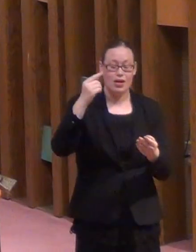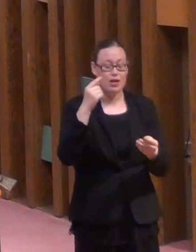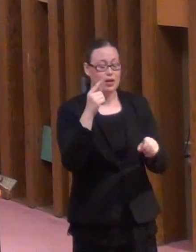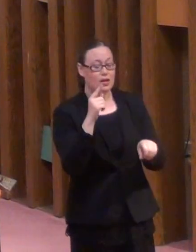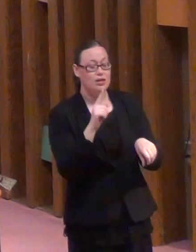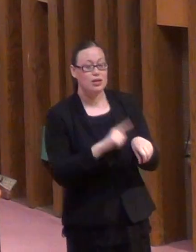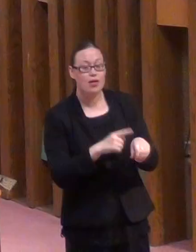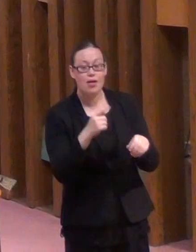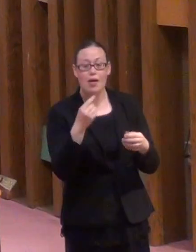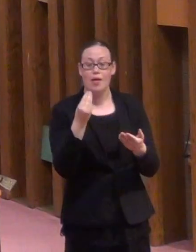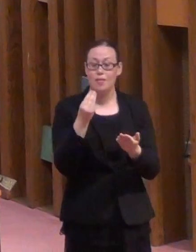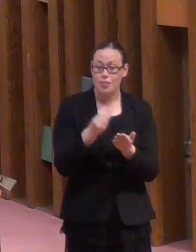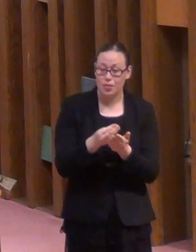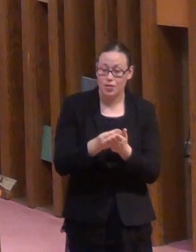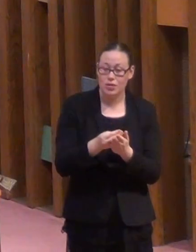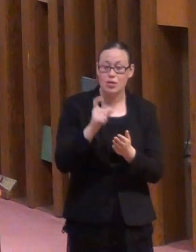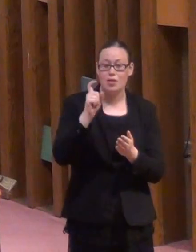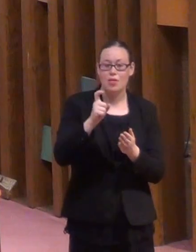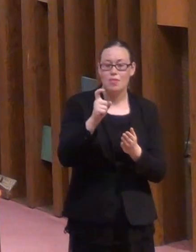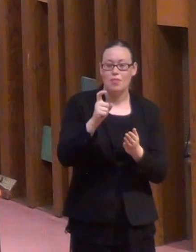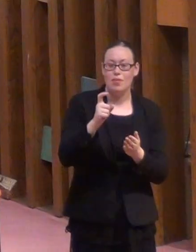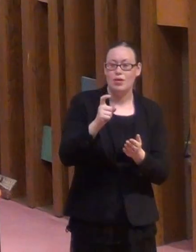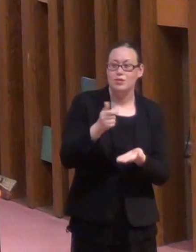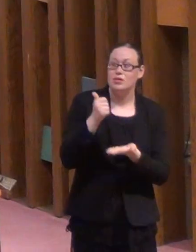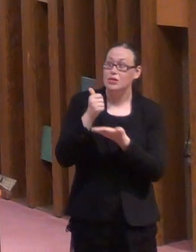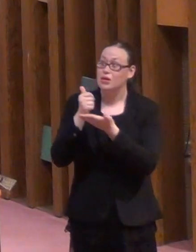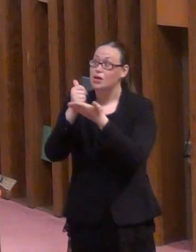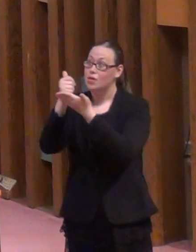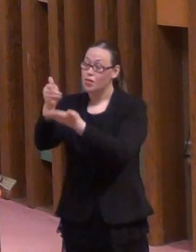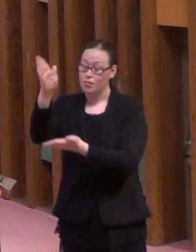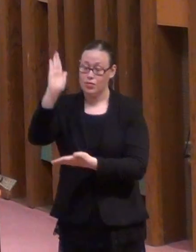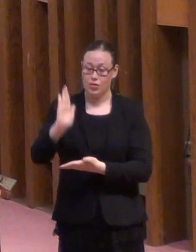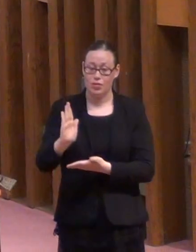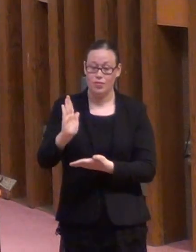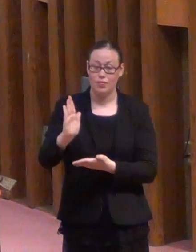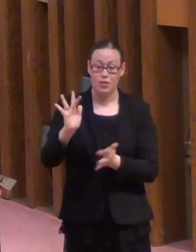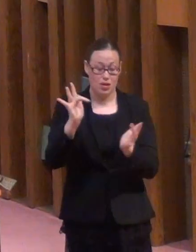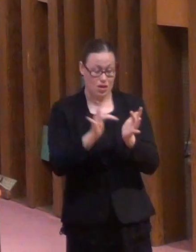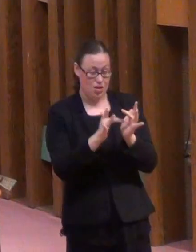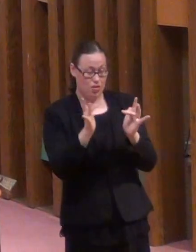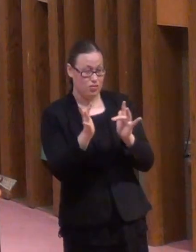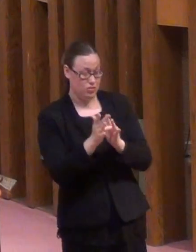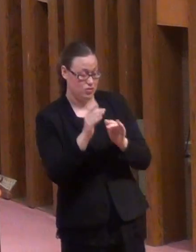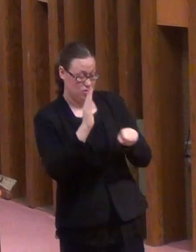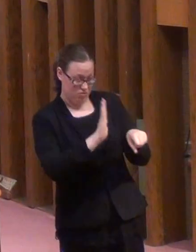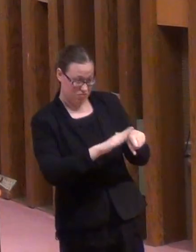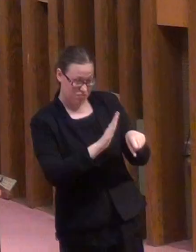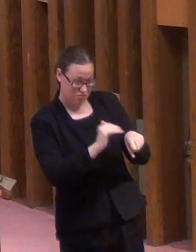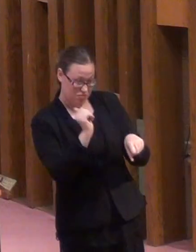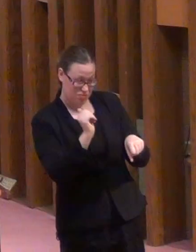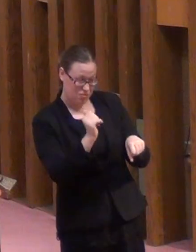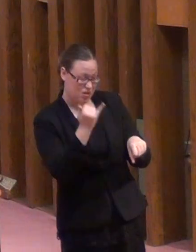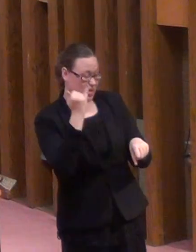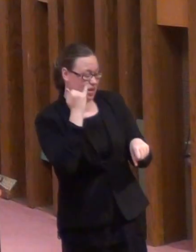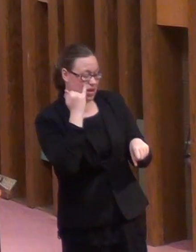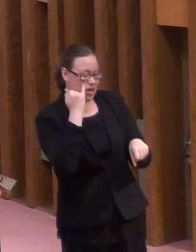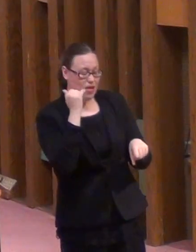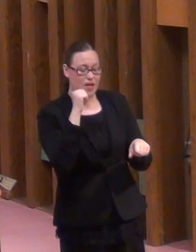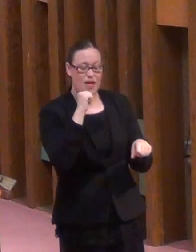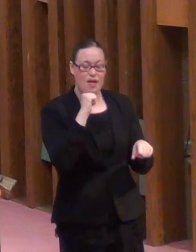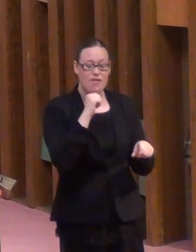must serve God. Now, we're warned by Jesus that the flip side is also true. That if we can't be